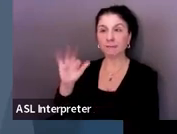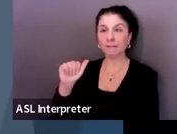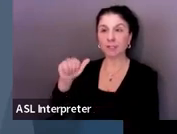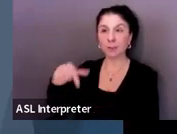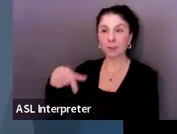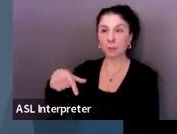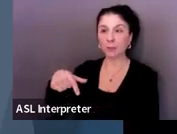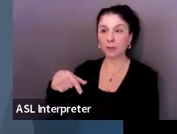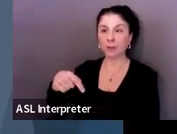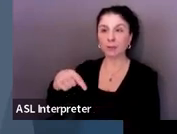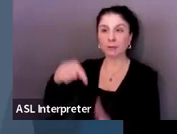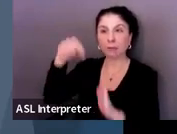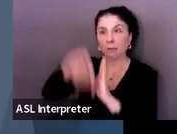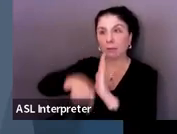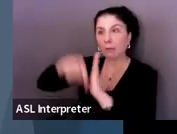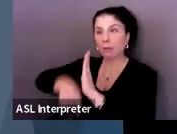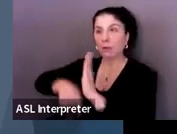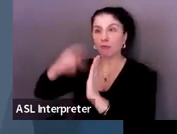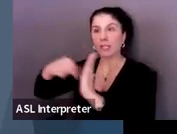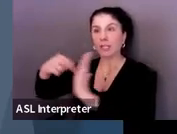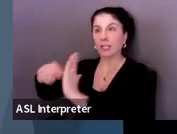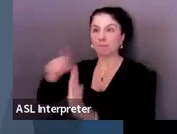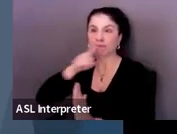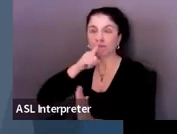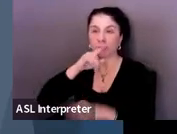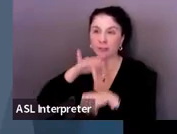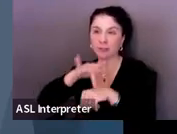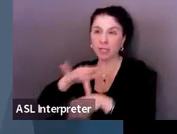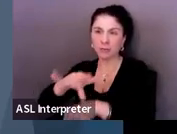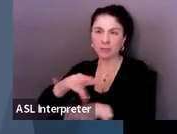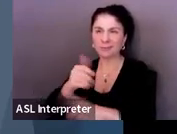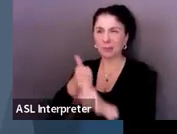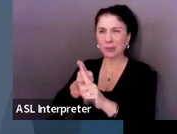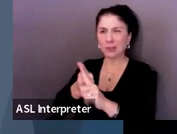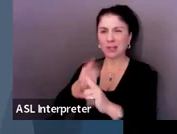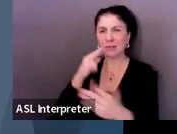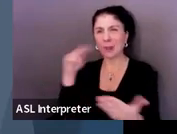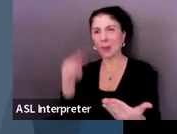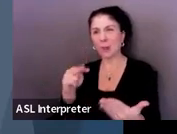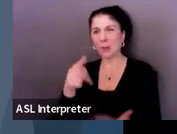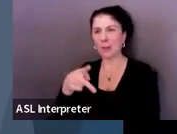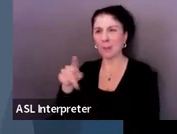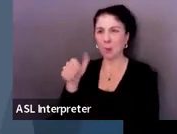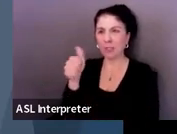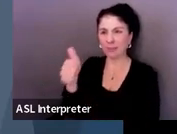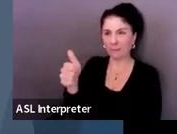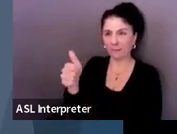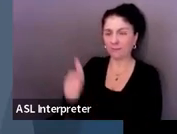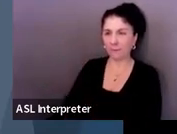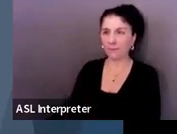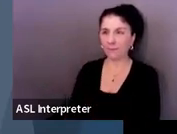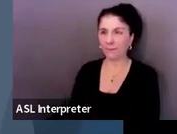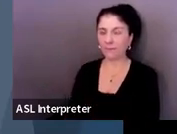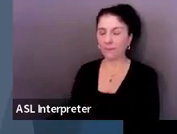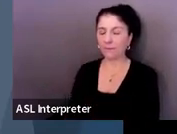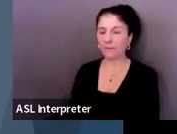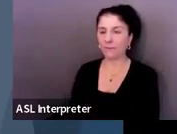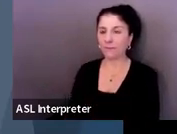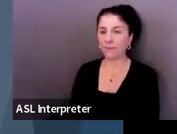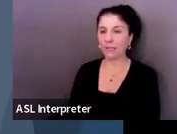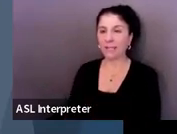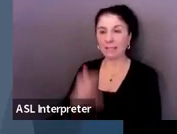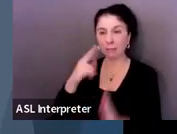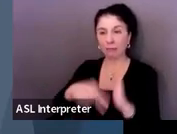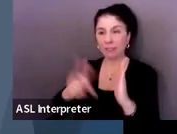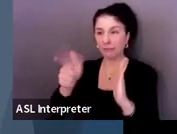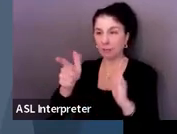don't go and read through them. You have access to this PowerPoint, and you can reference them if you want to read through them. But